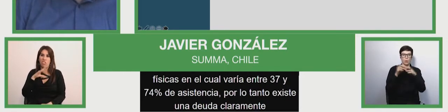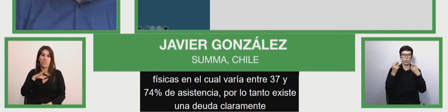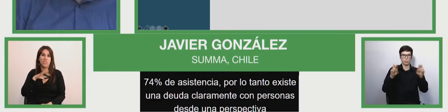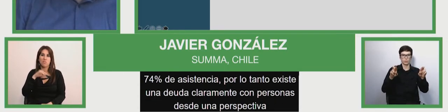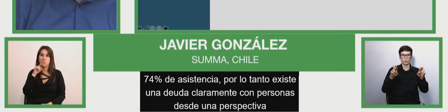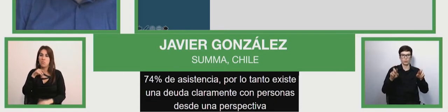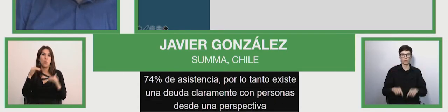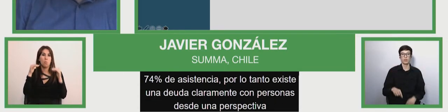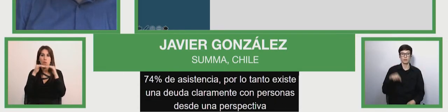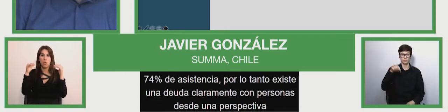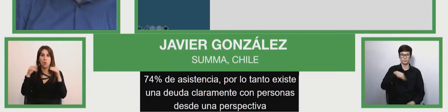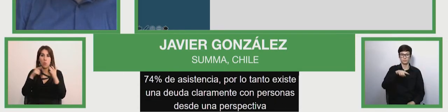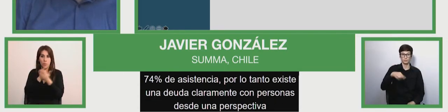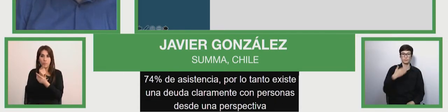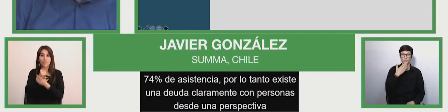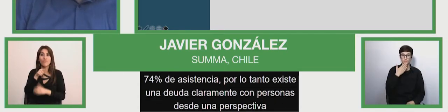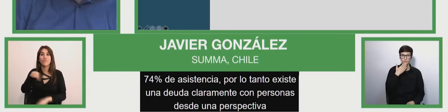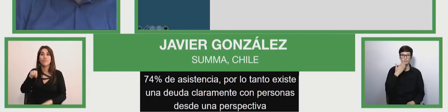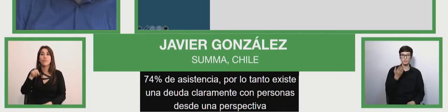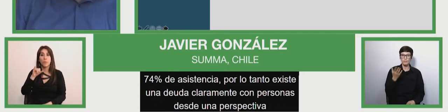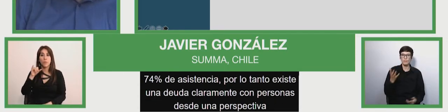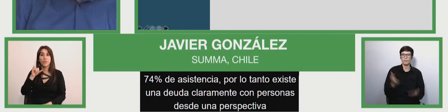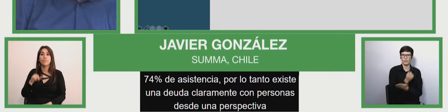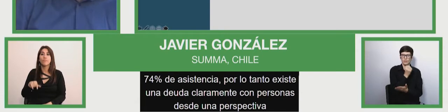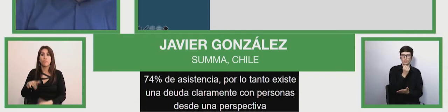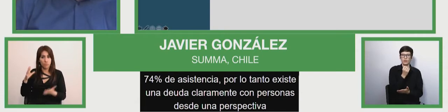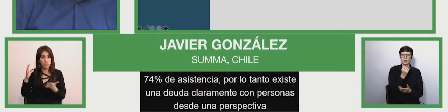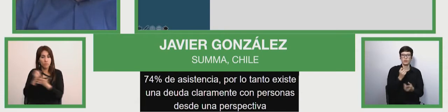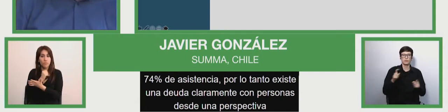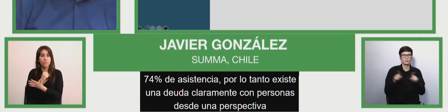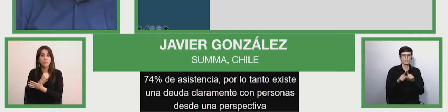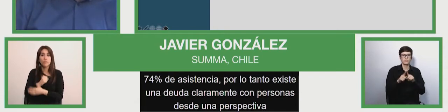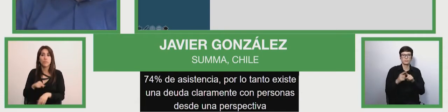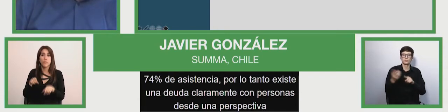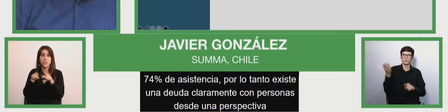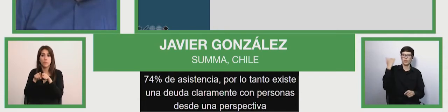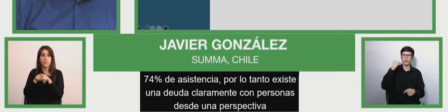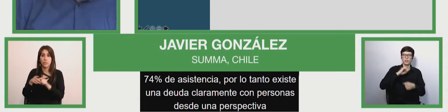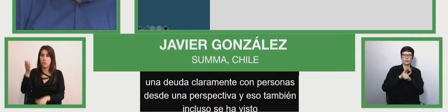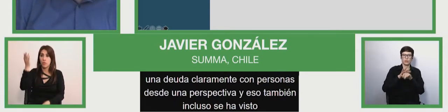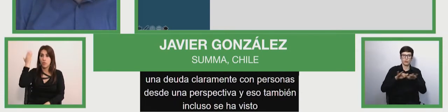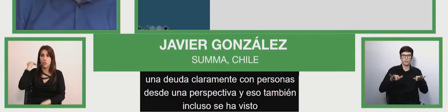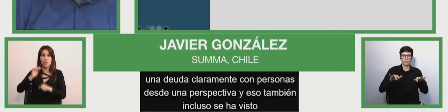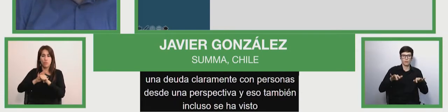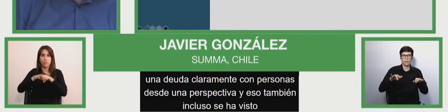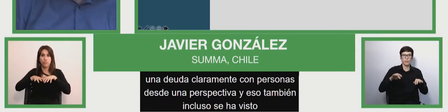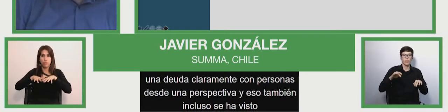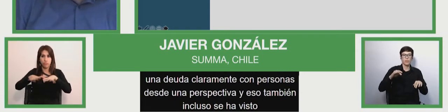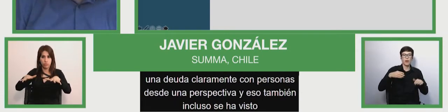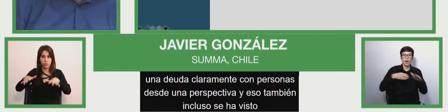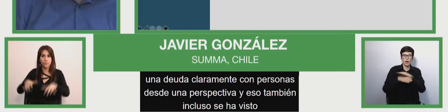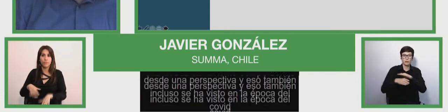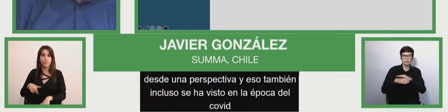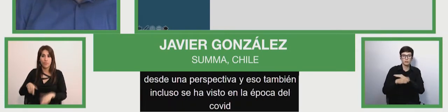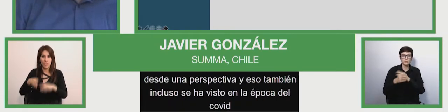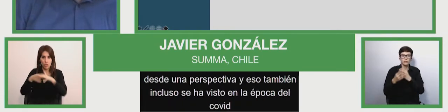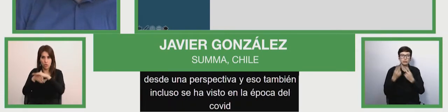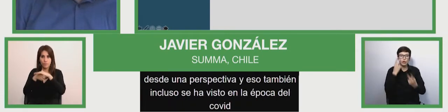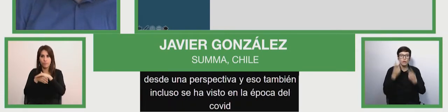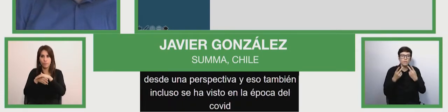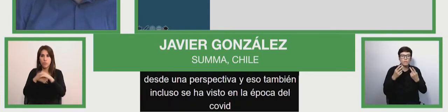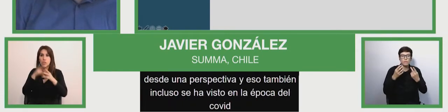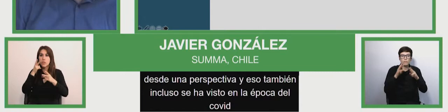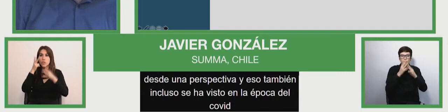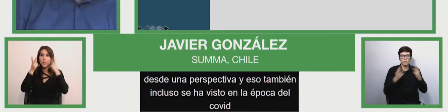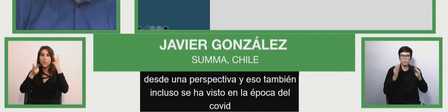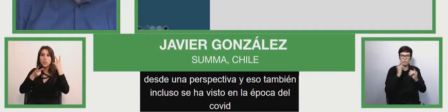also has been seen in the COVID times, even related to virtual access.